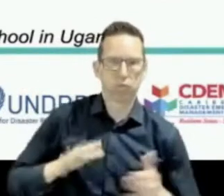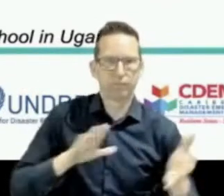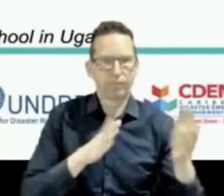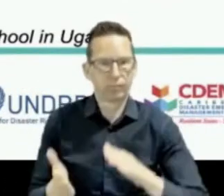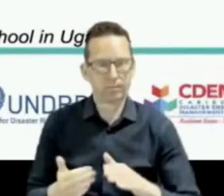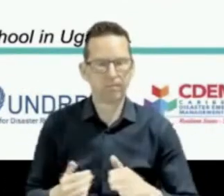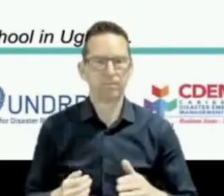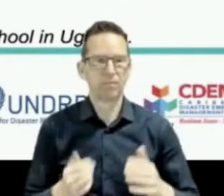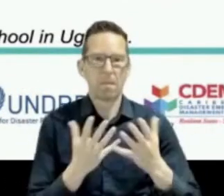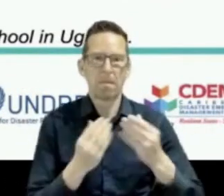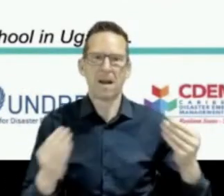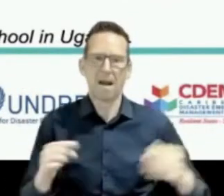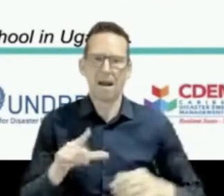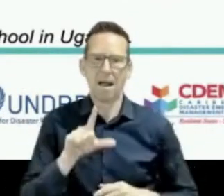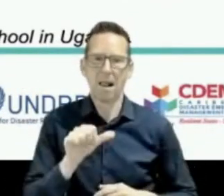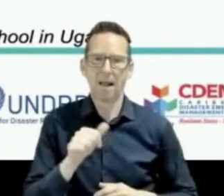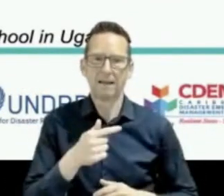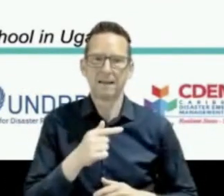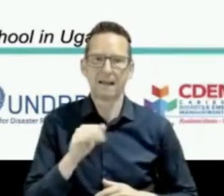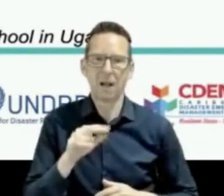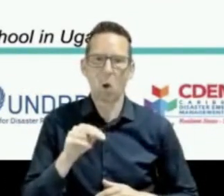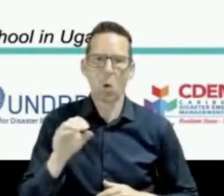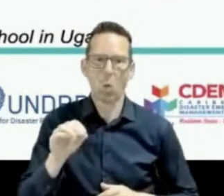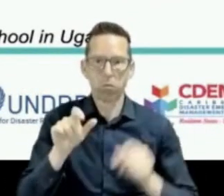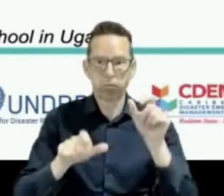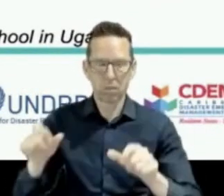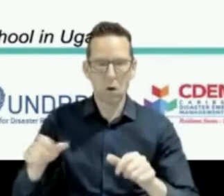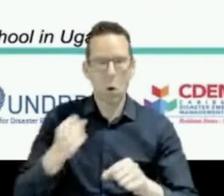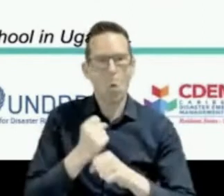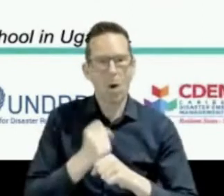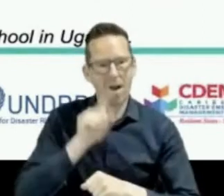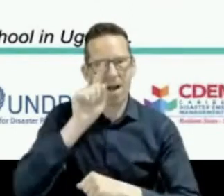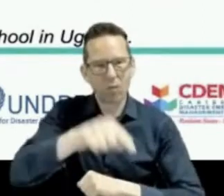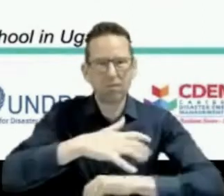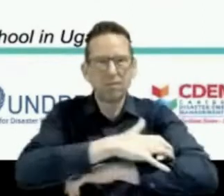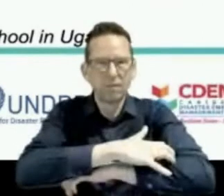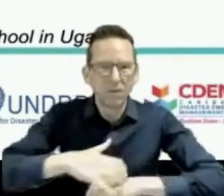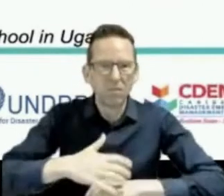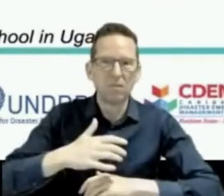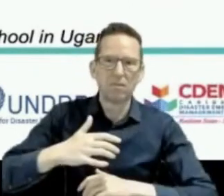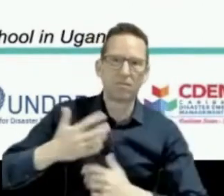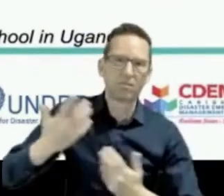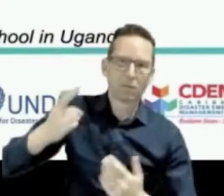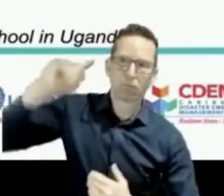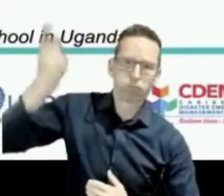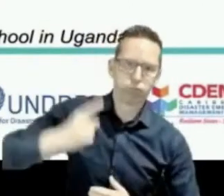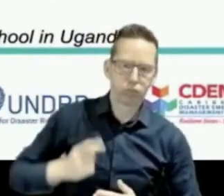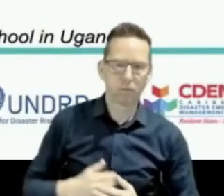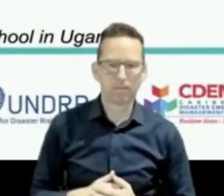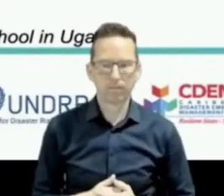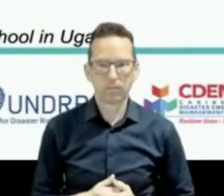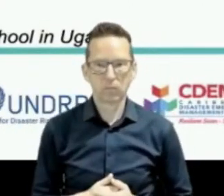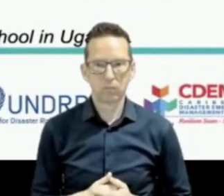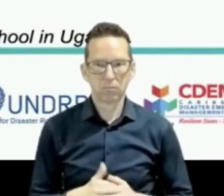also extension to the International Lightning Safety with groups in Africa and Asia. And now since